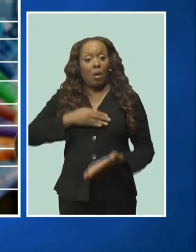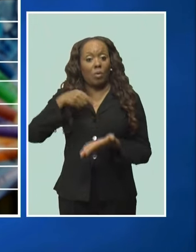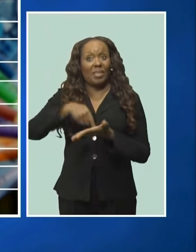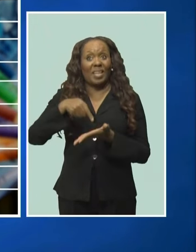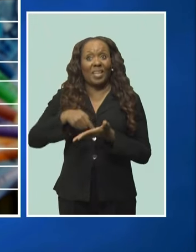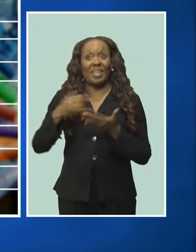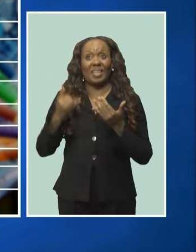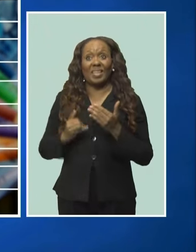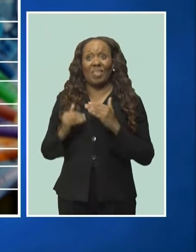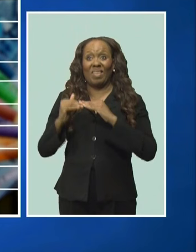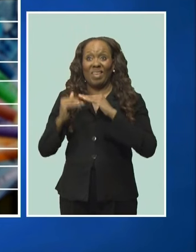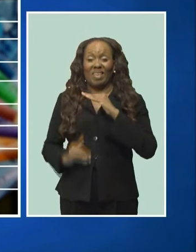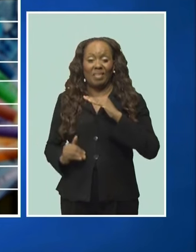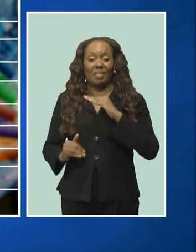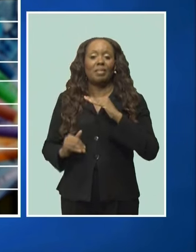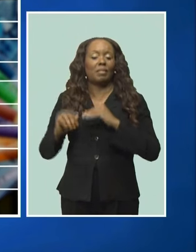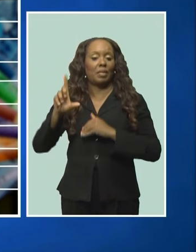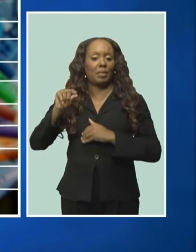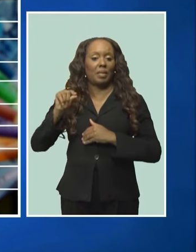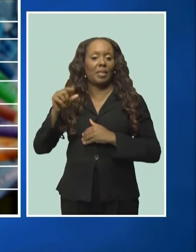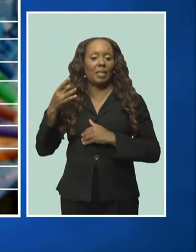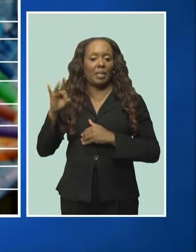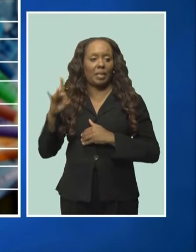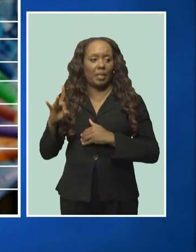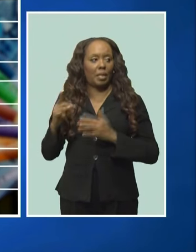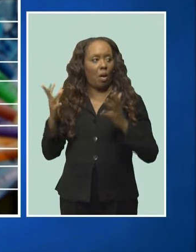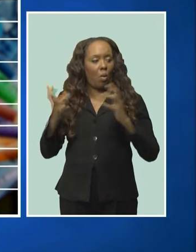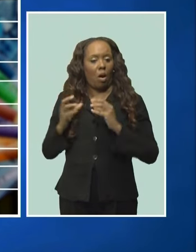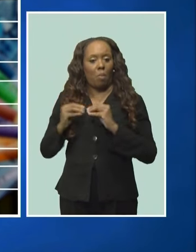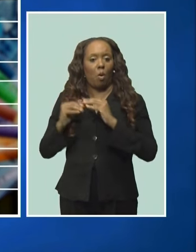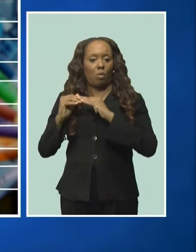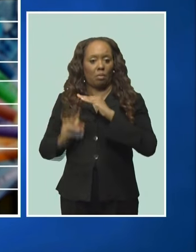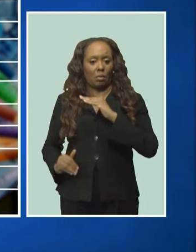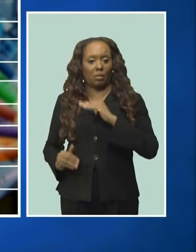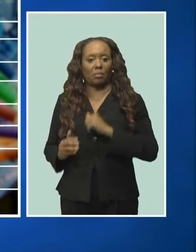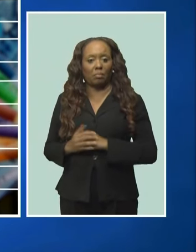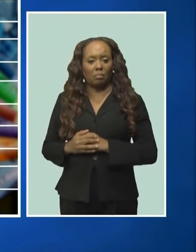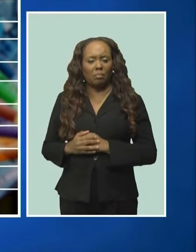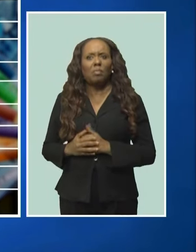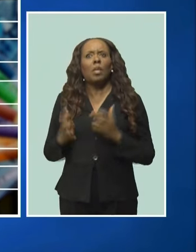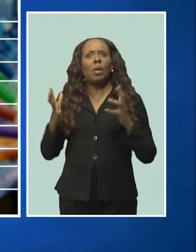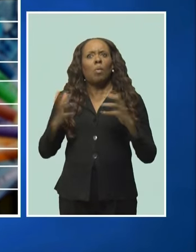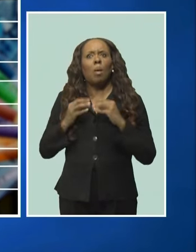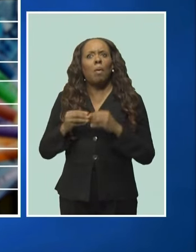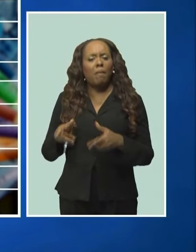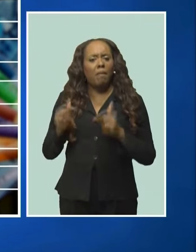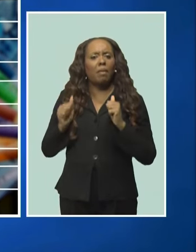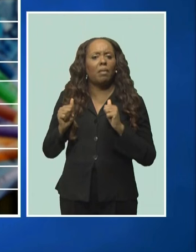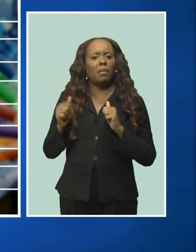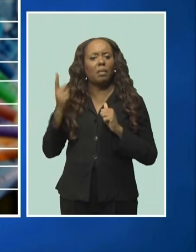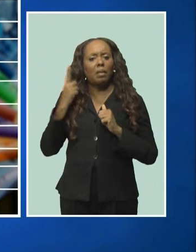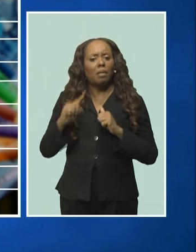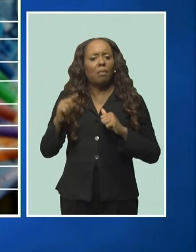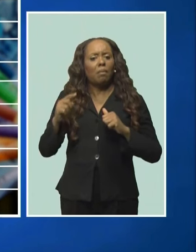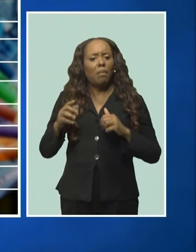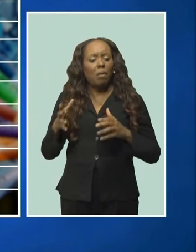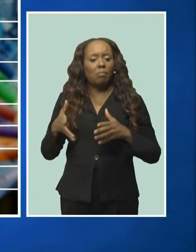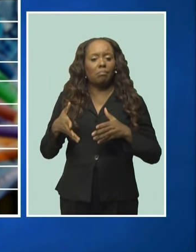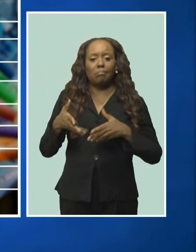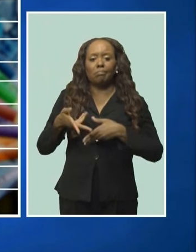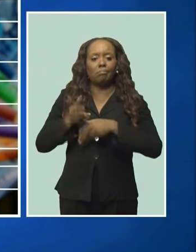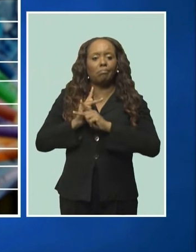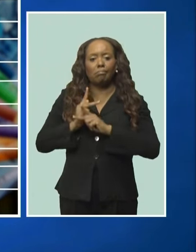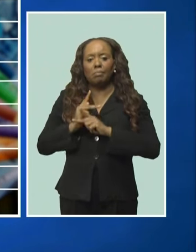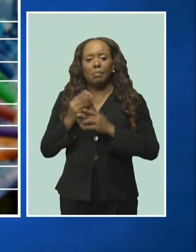government is committed to taking it even lower. There are new measures to speed up real estate transactions. The effort includes a quicker mortgage